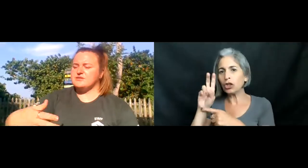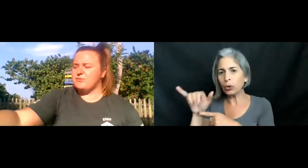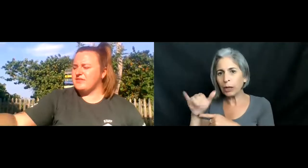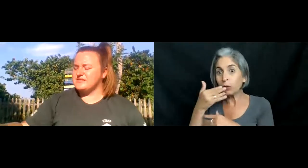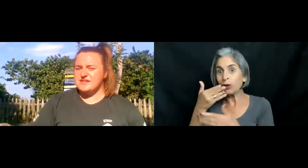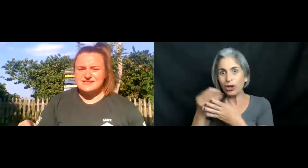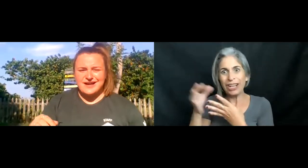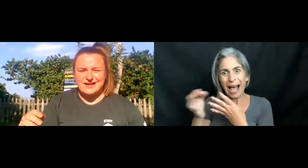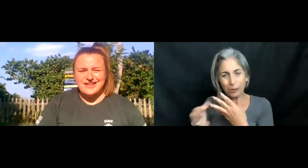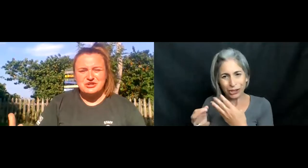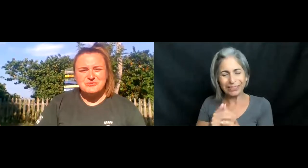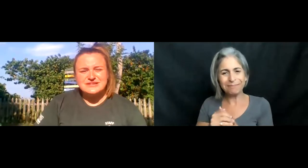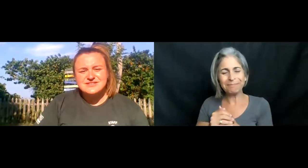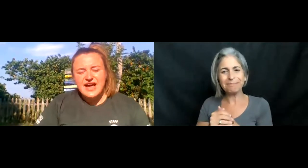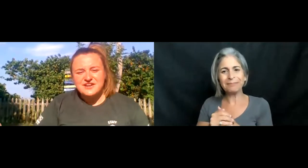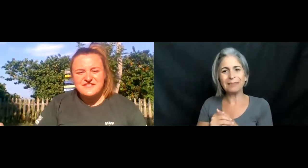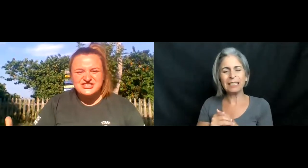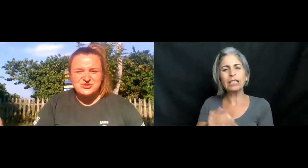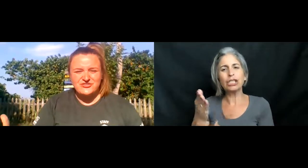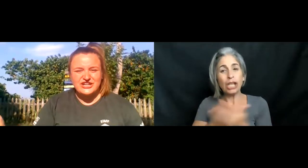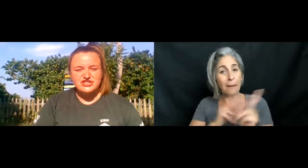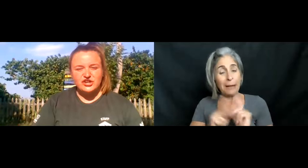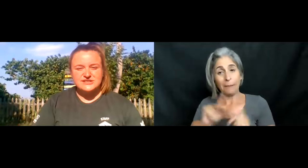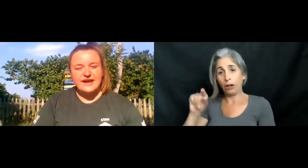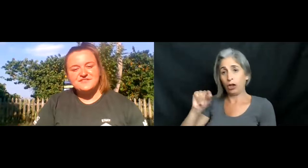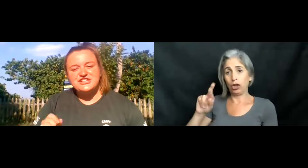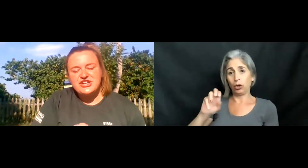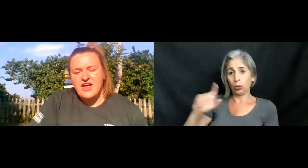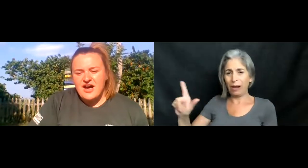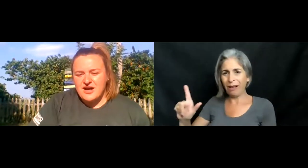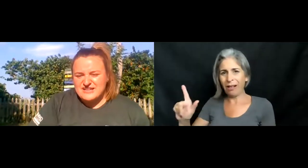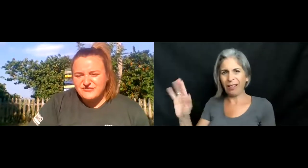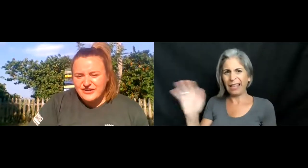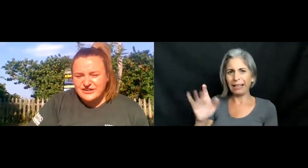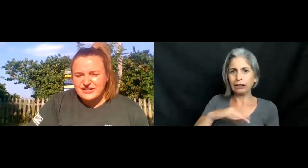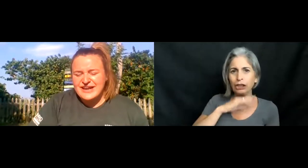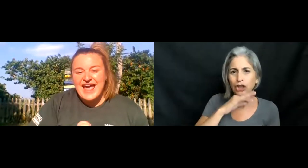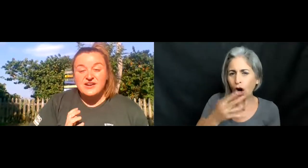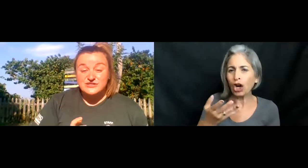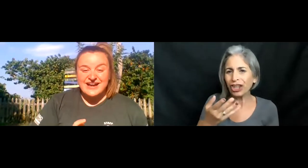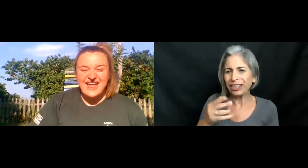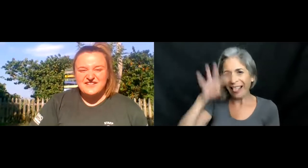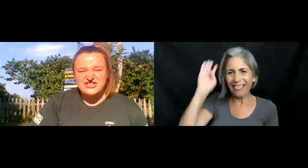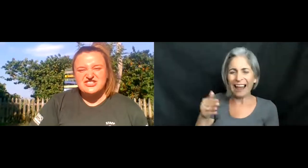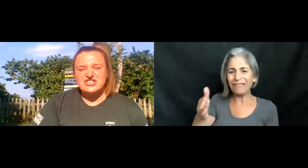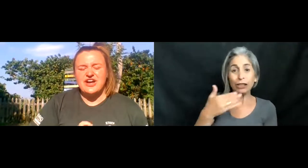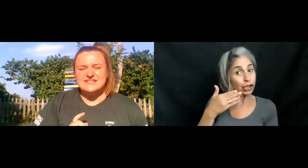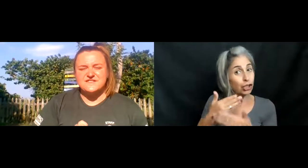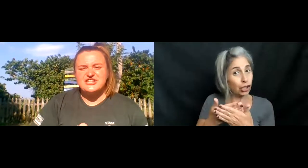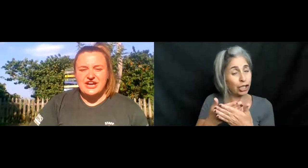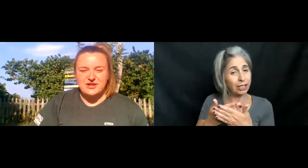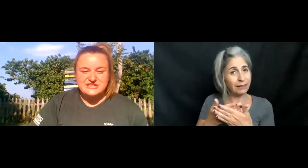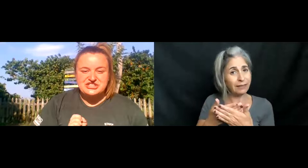I know someone that does like grilled lionfish, sort of like a jerked lionfish. That's very good. And I've also had lionfish